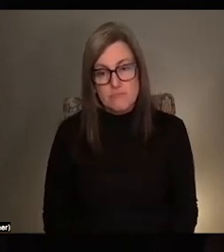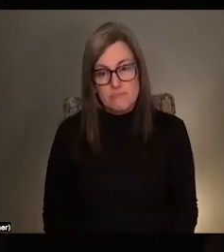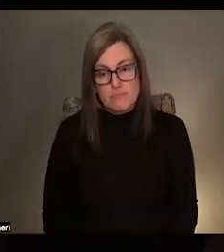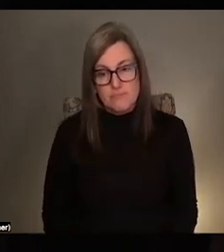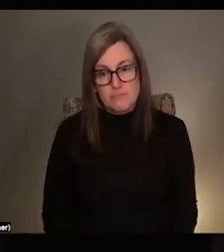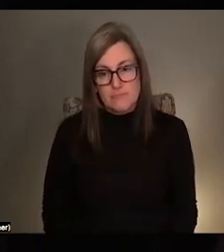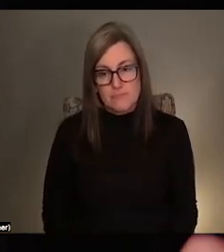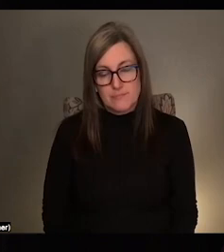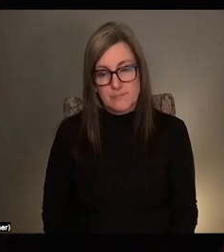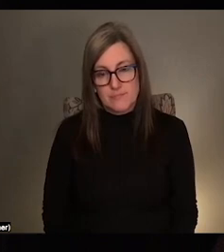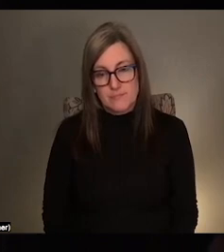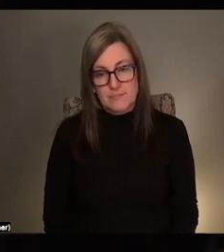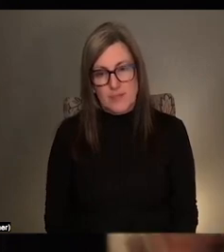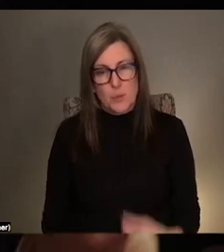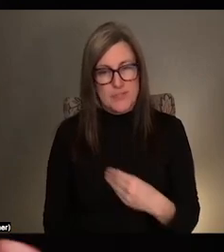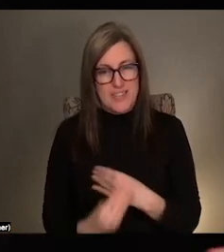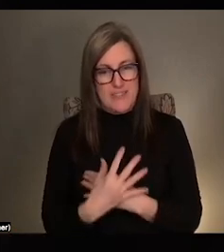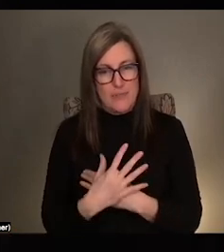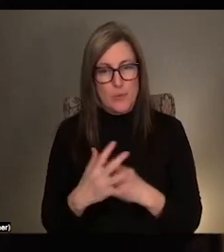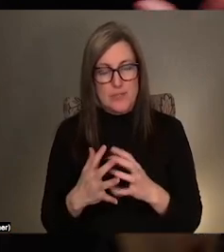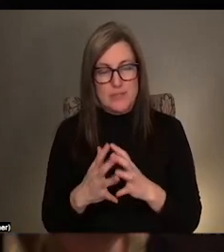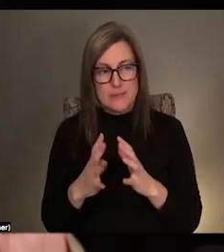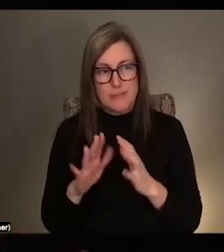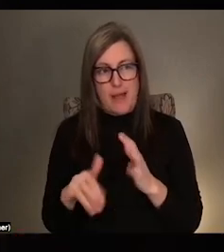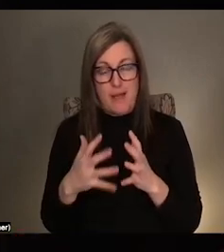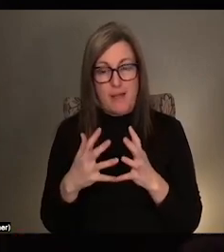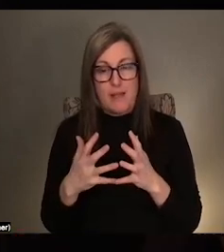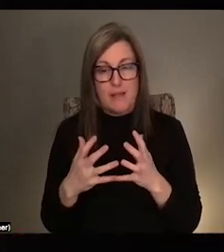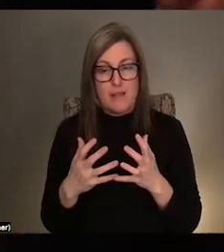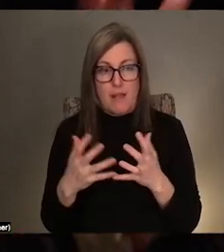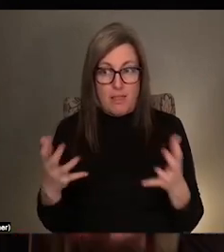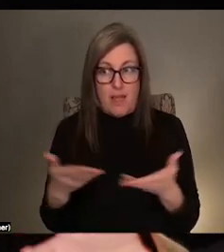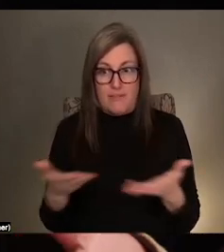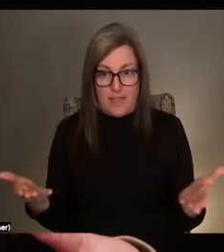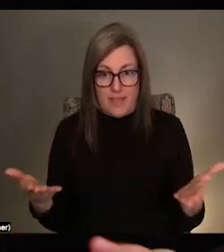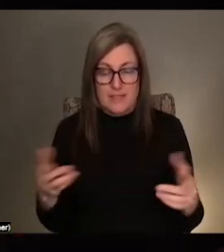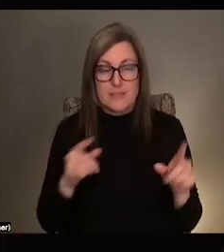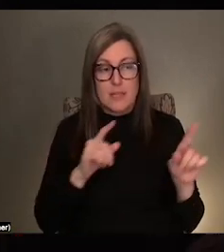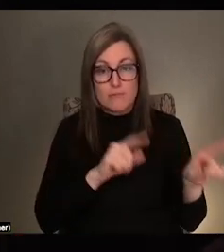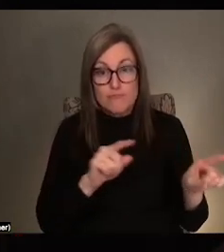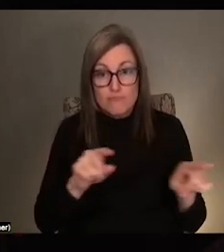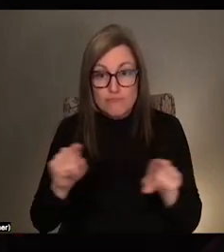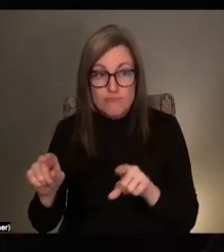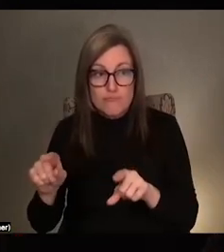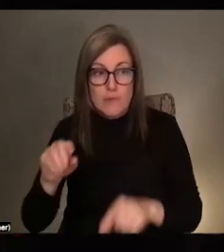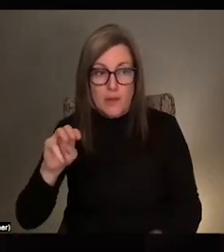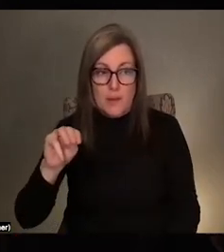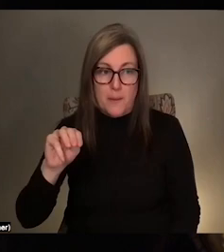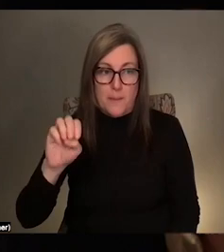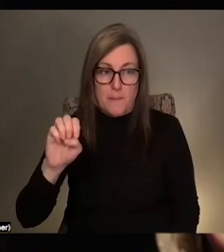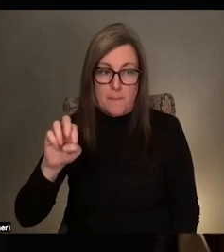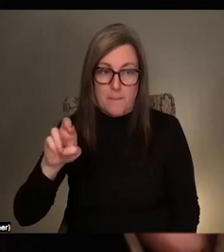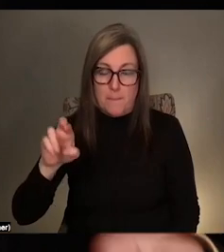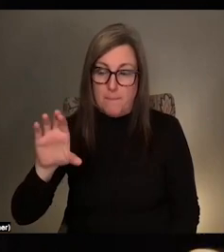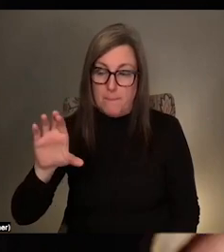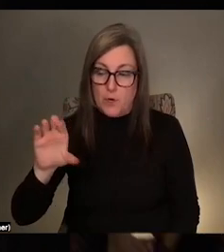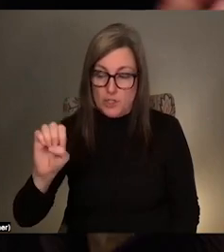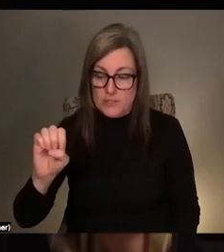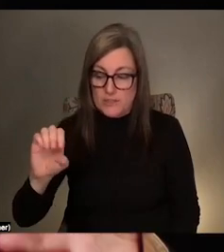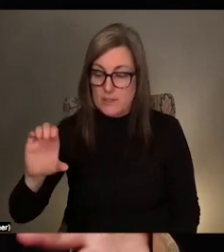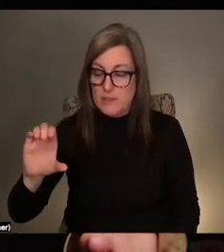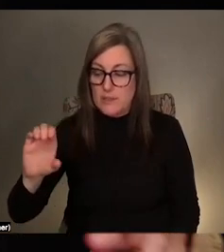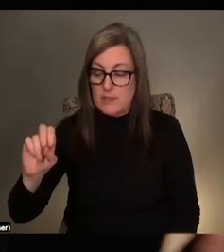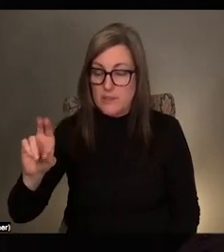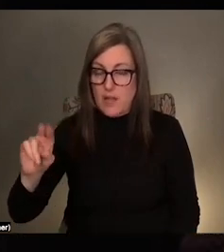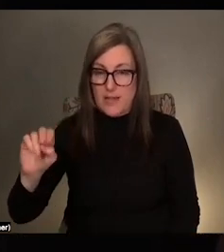you know, a lot of different things. was a hodgepodge of things. It was me looking at Merce Cunningham performances and then writing my own AD and